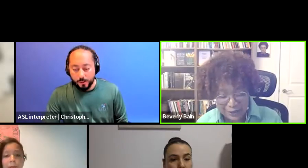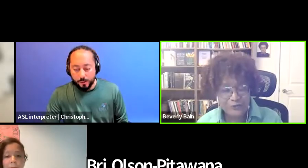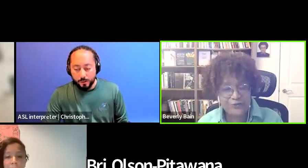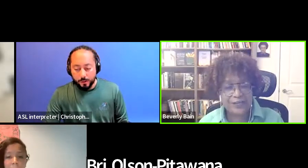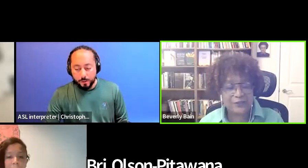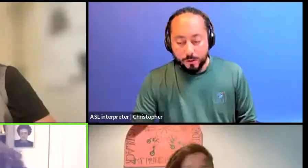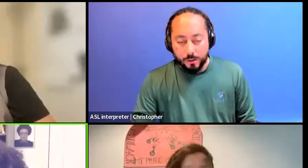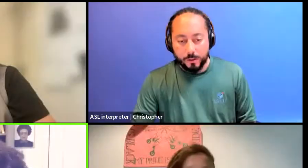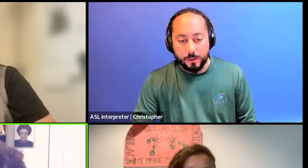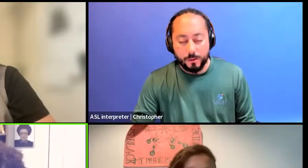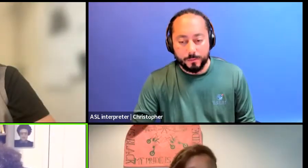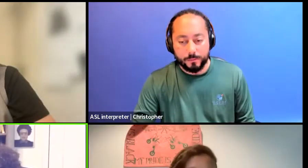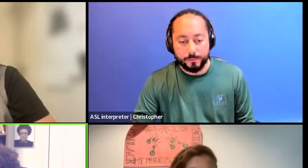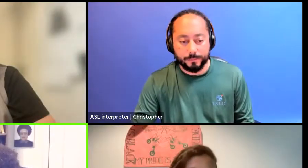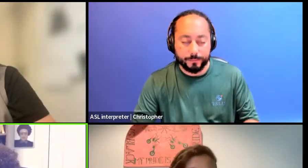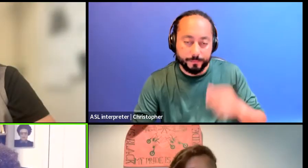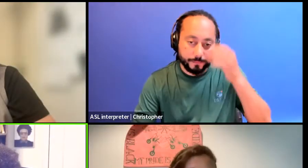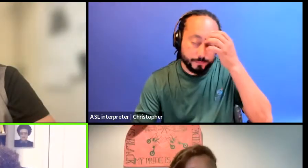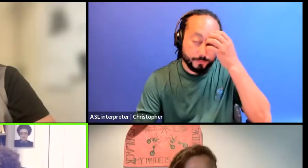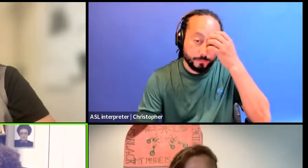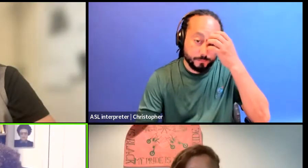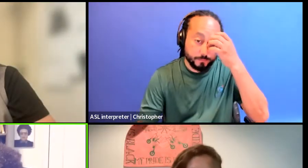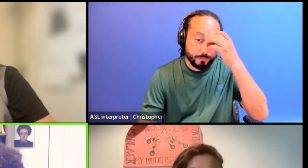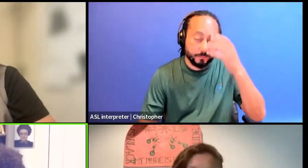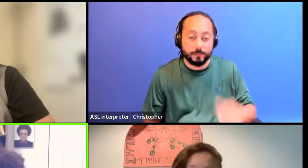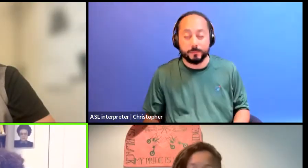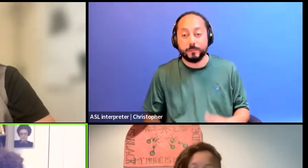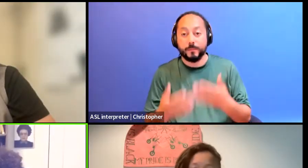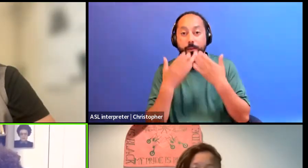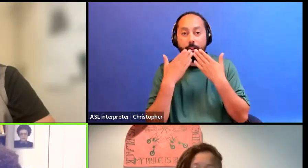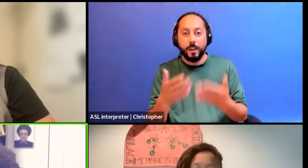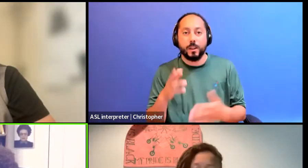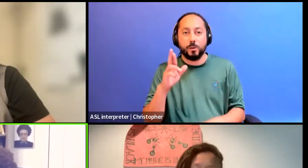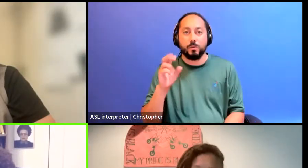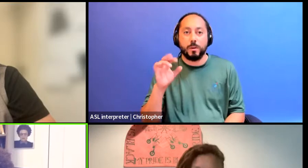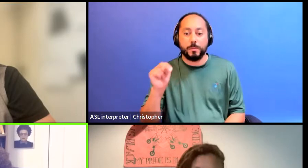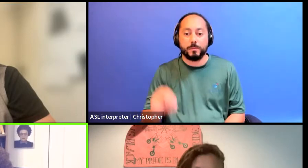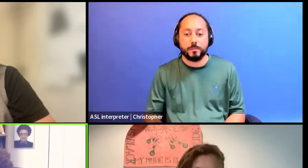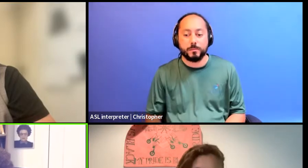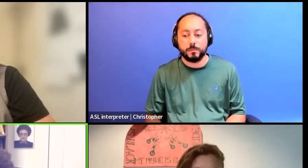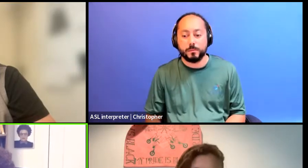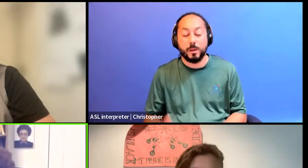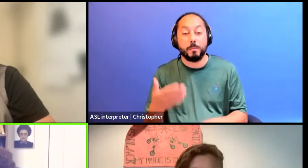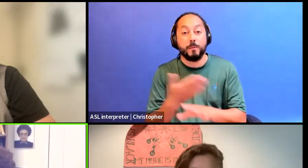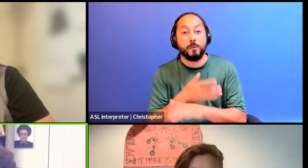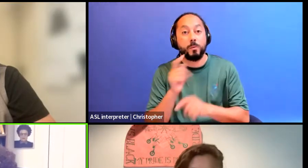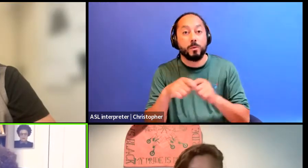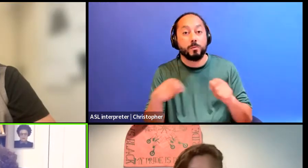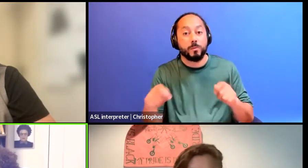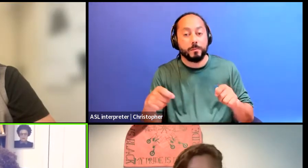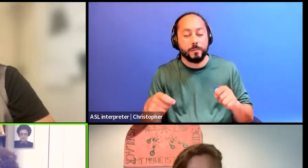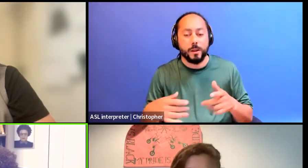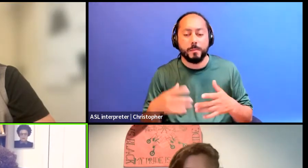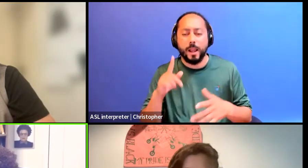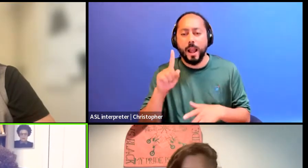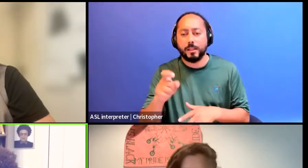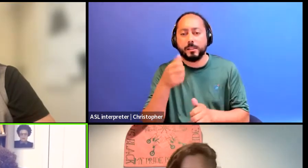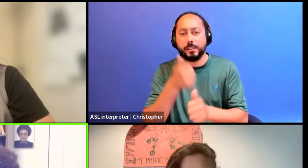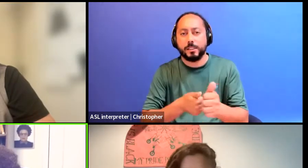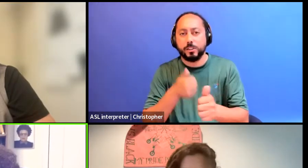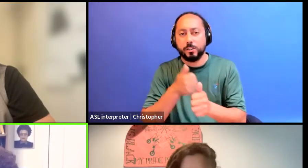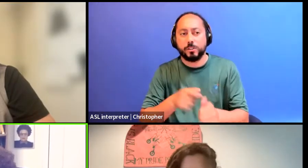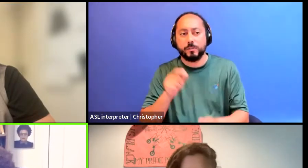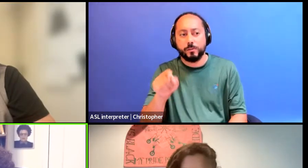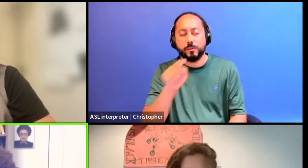Thank you for that, Robin. Thank you very much. Before we end, I'm going to ask each of you to give us,